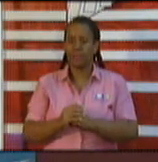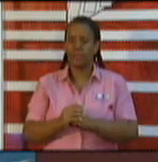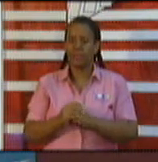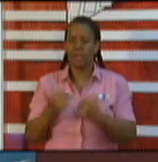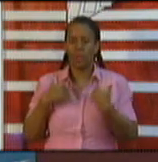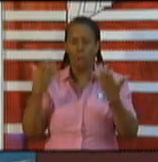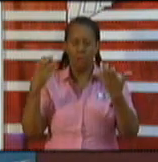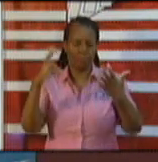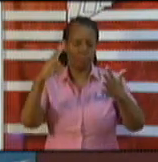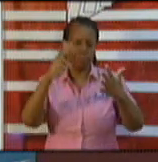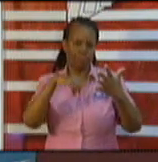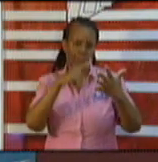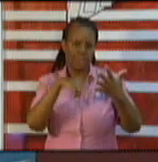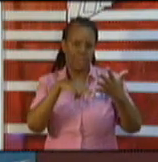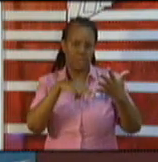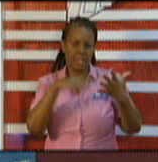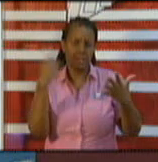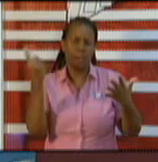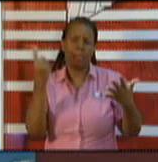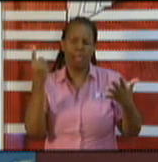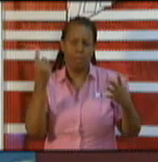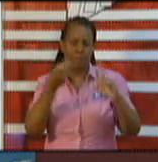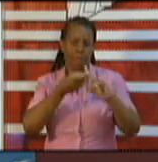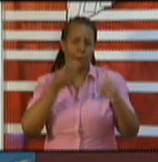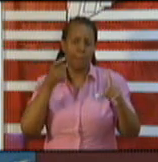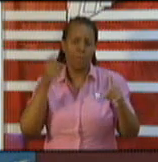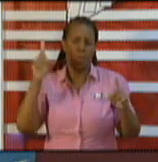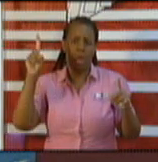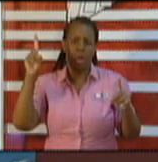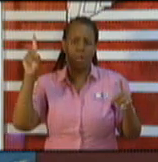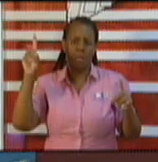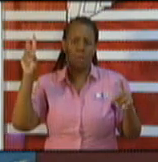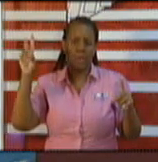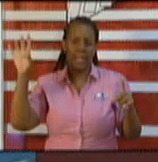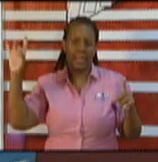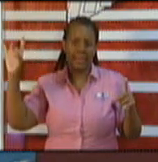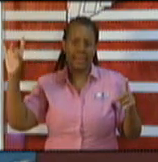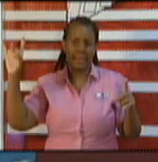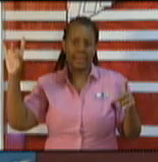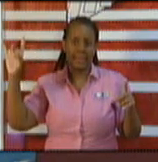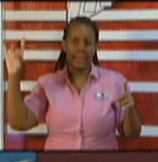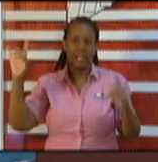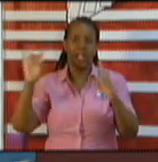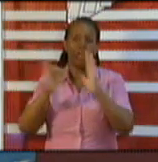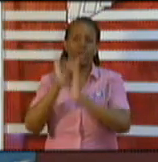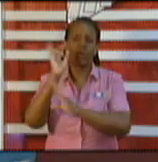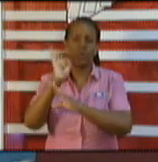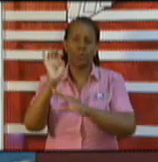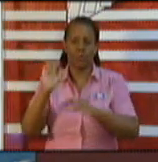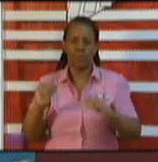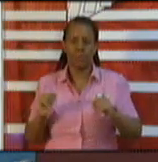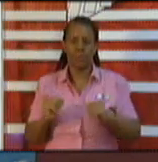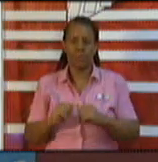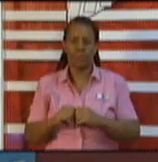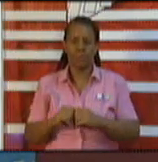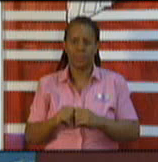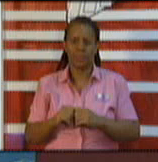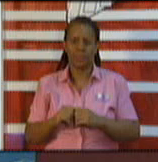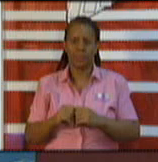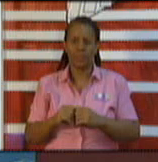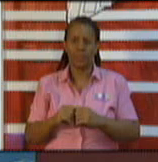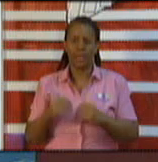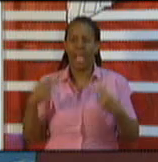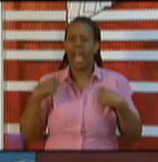media release, which we sent out on the 28th of June, 2020, as it relates to the Nationals' 293 Nationals remaining